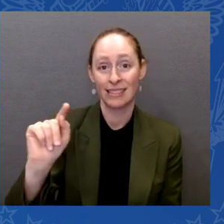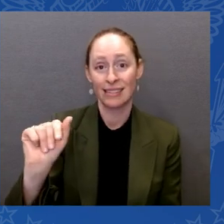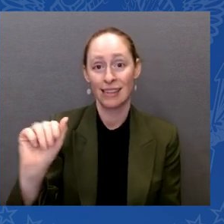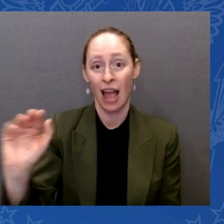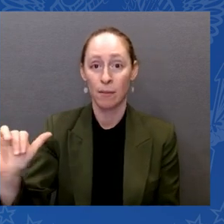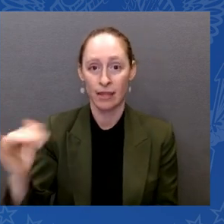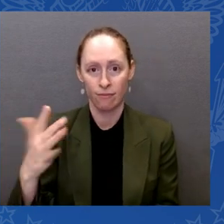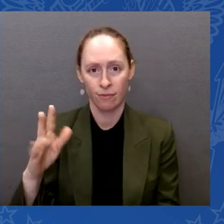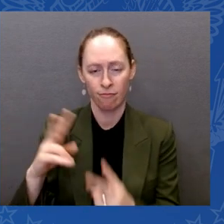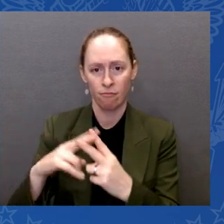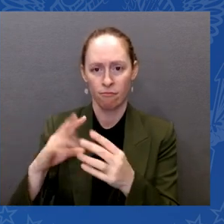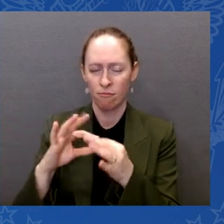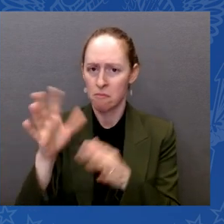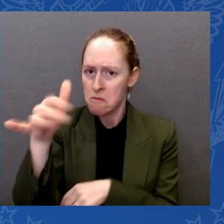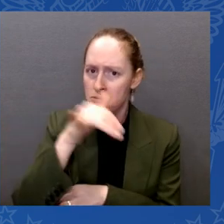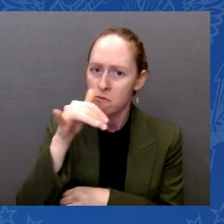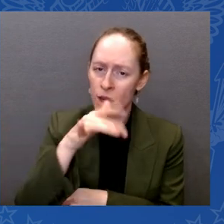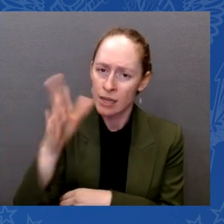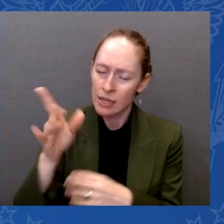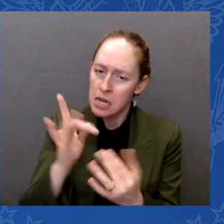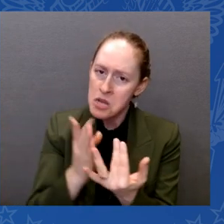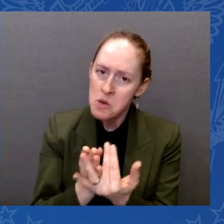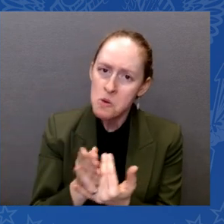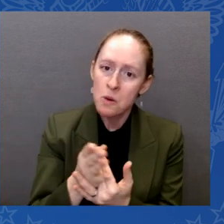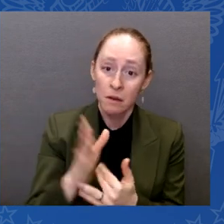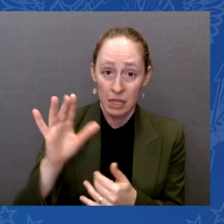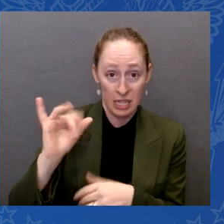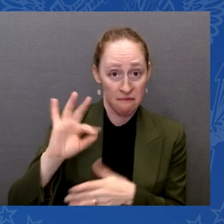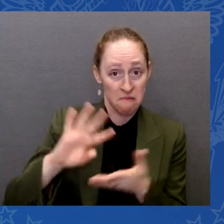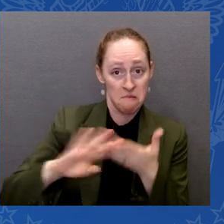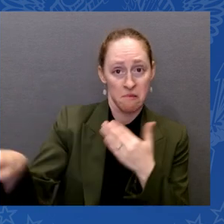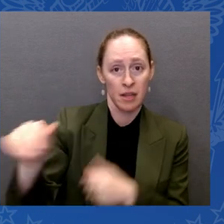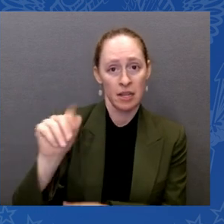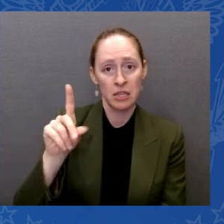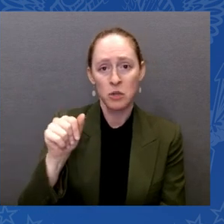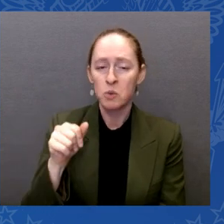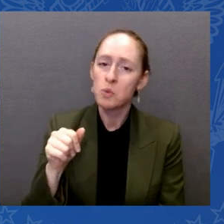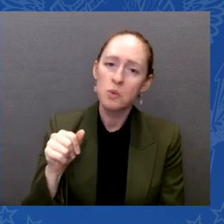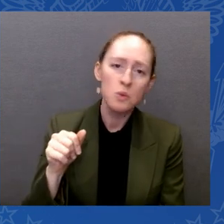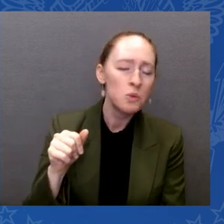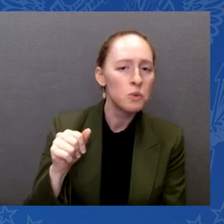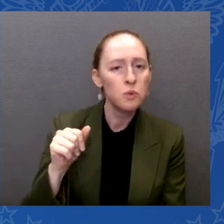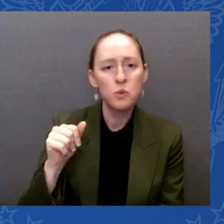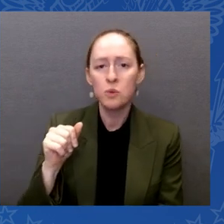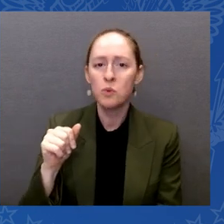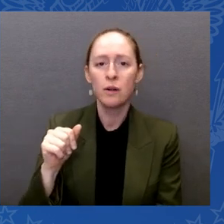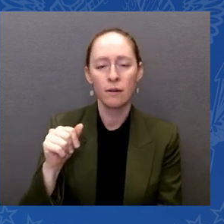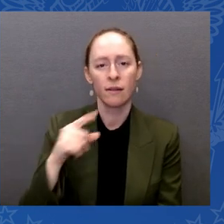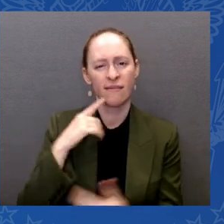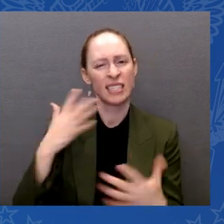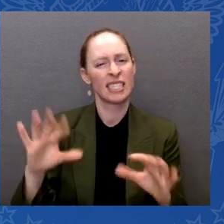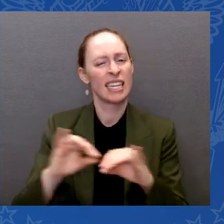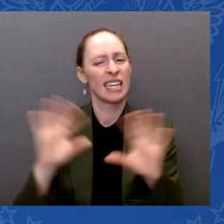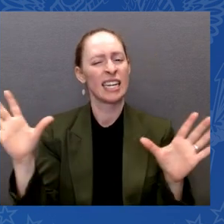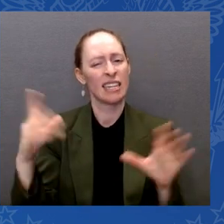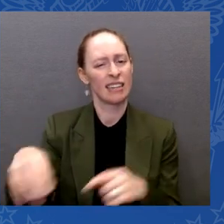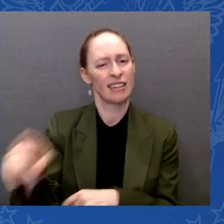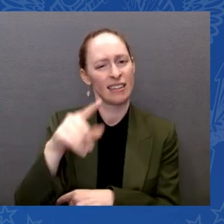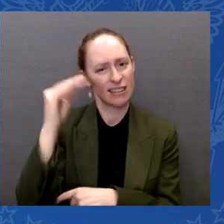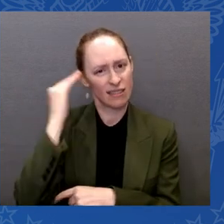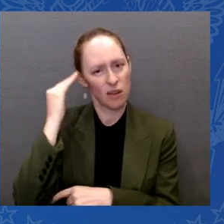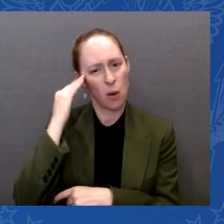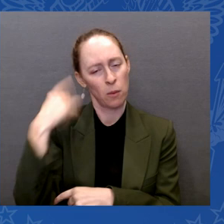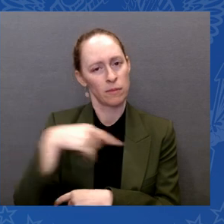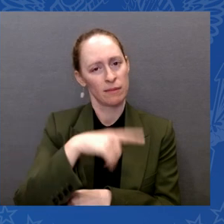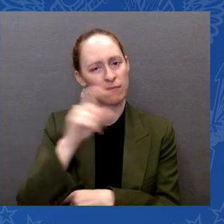is a testament to the character of our people, to the country. It's proof we can work together and keep moving closer